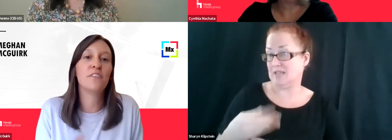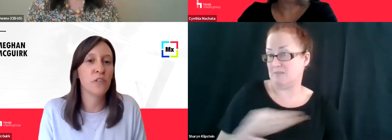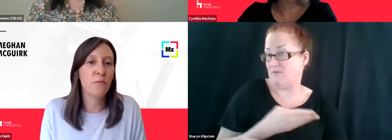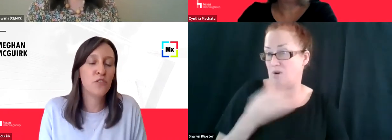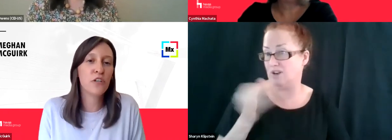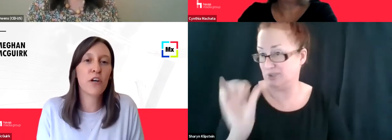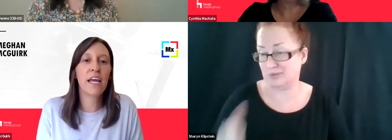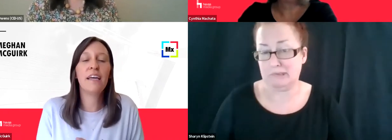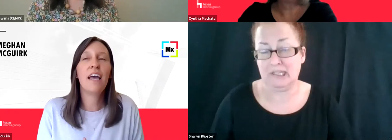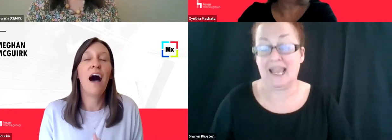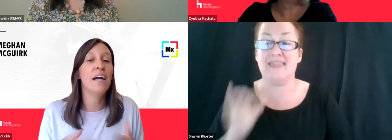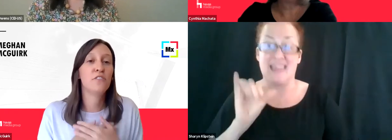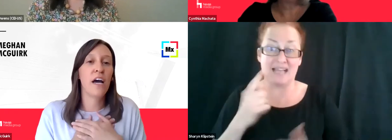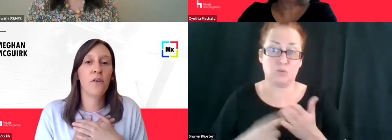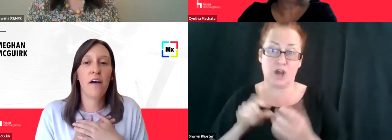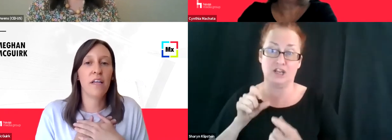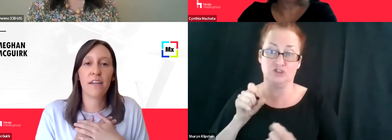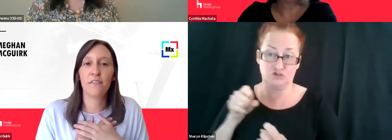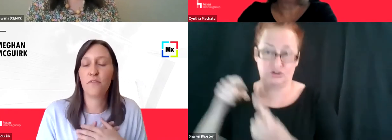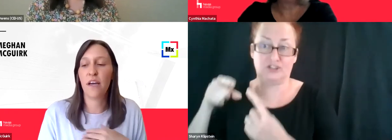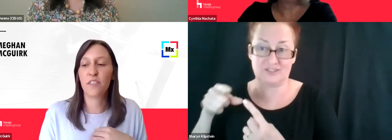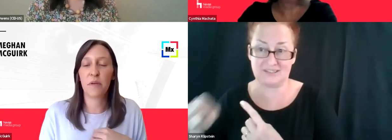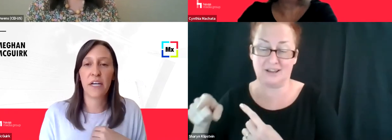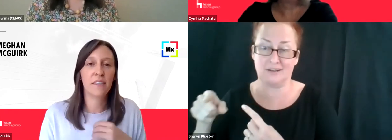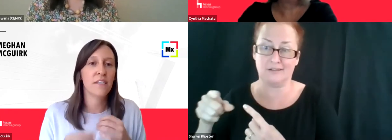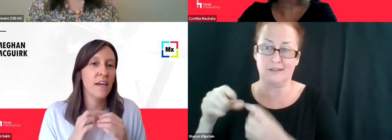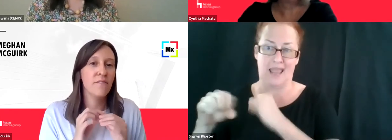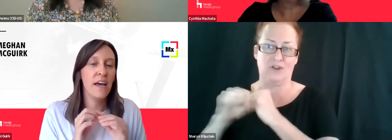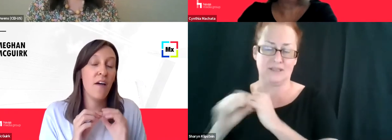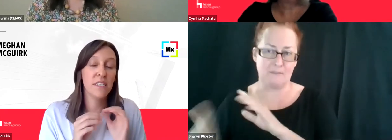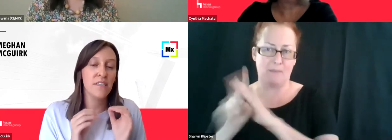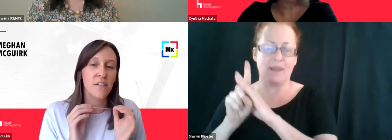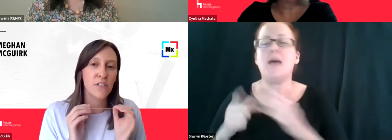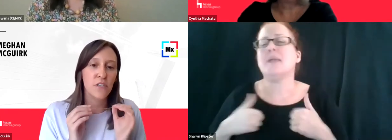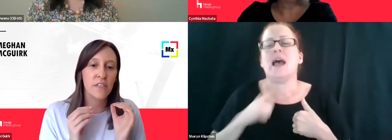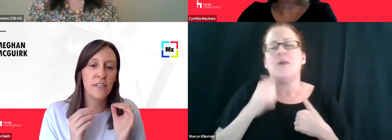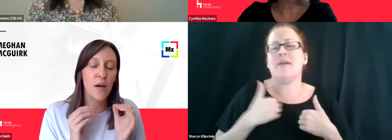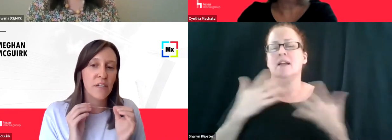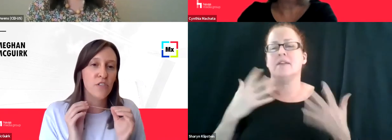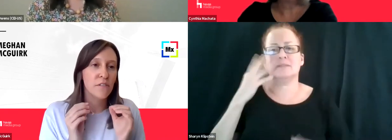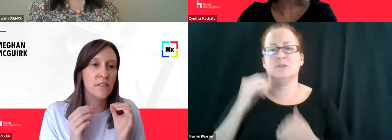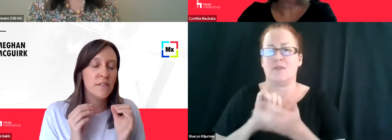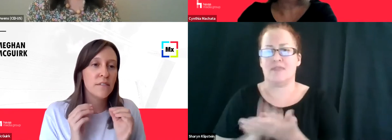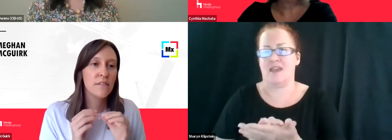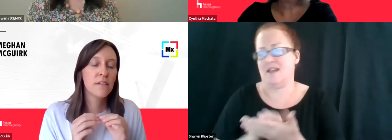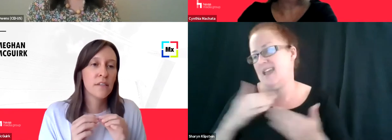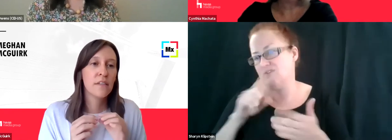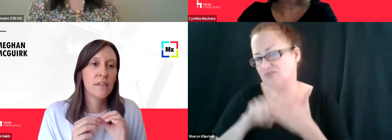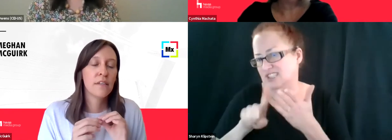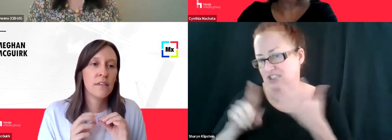engine and that's really what's triggering it. I just, I don't have a lot of experience and I haven't done a ton of research on that topic in general.